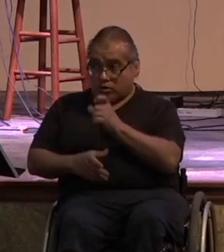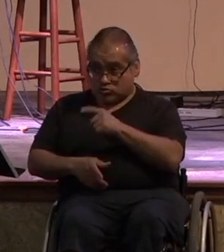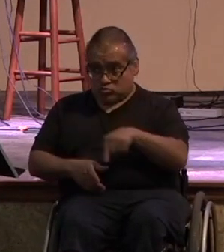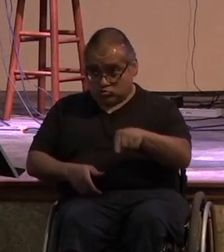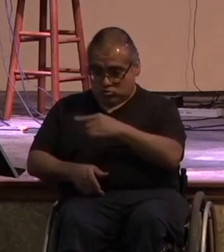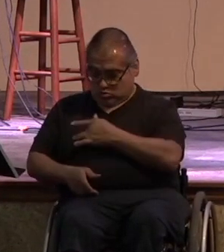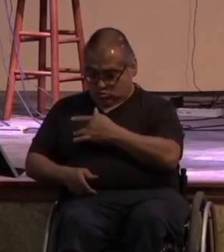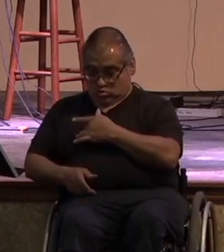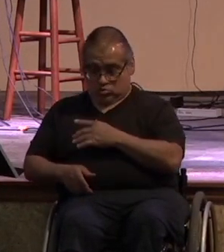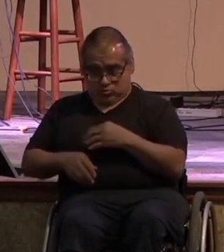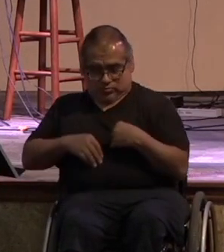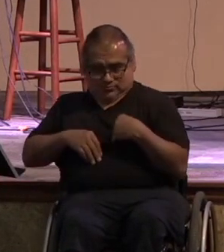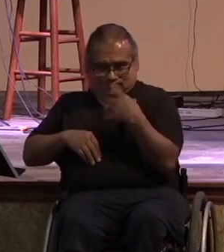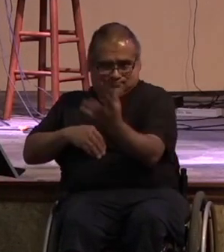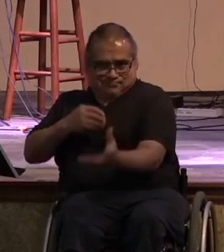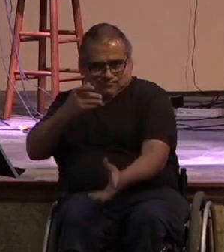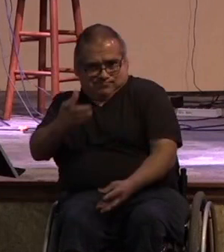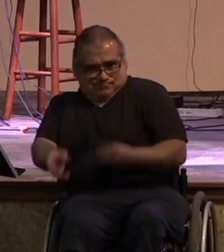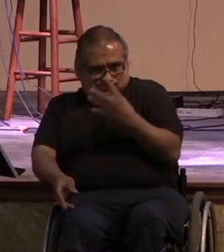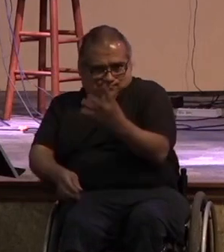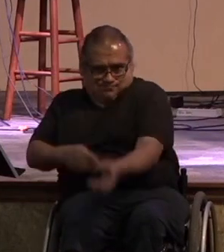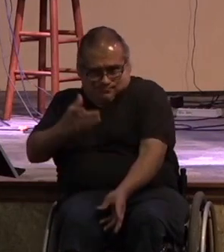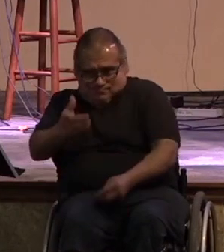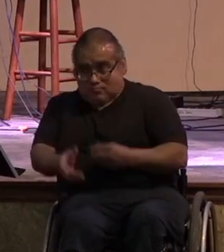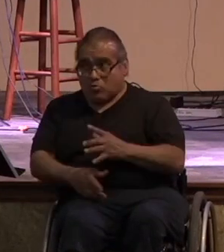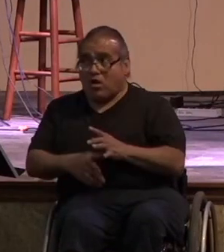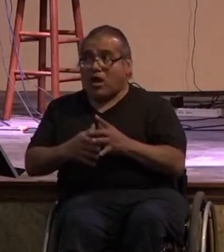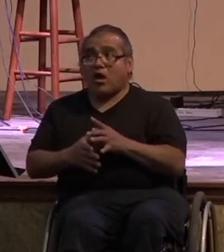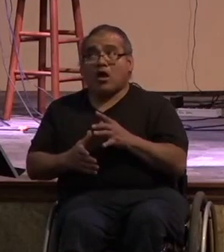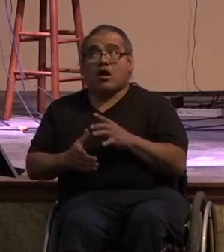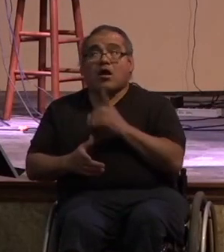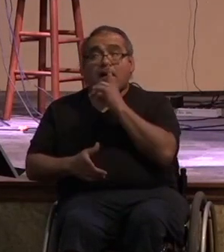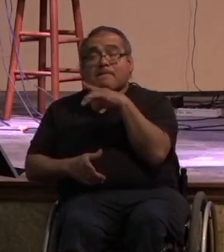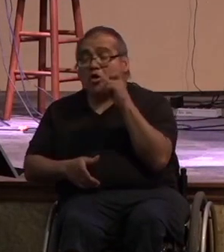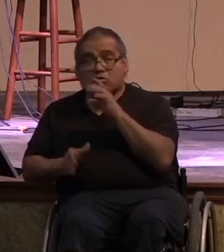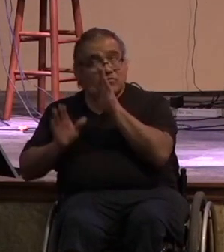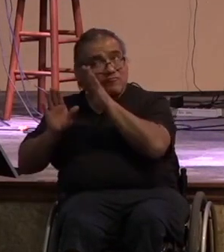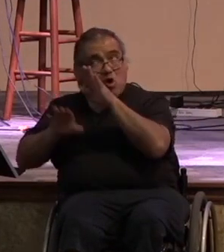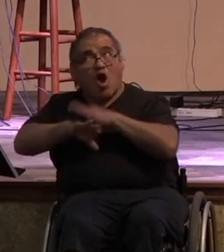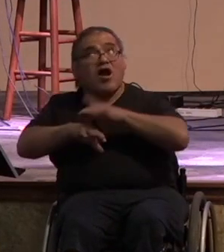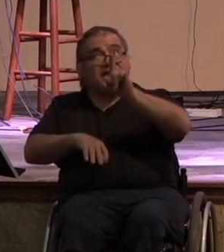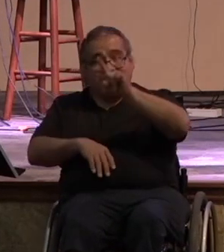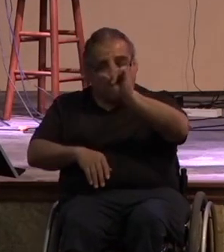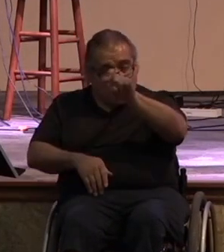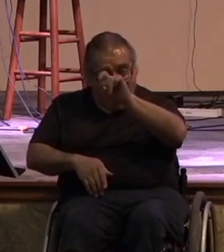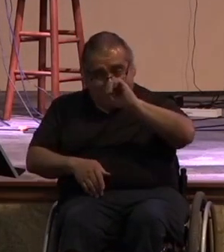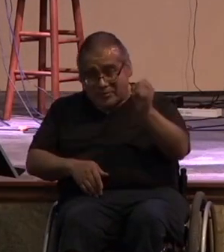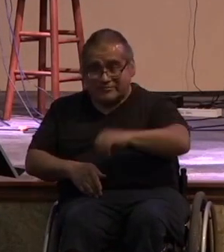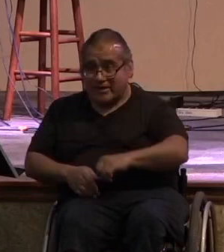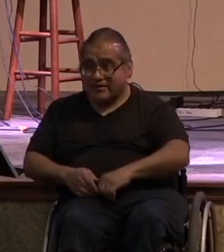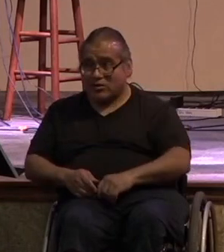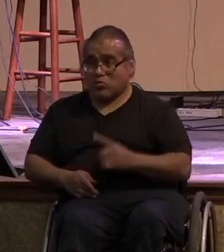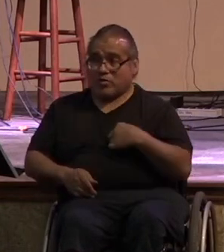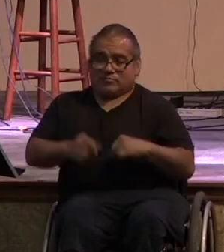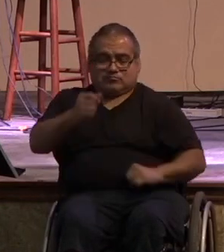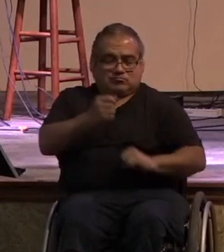god wants you to have a heart that is so bought into him so bought into his mission that we will